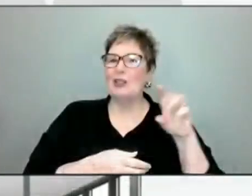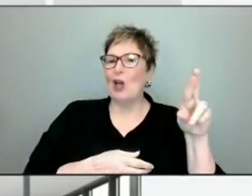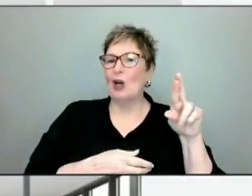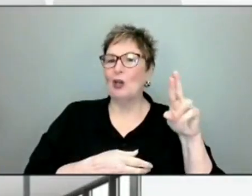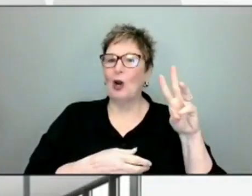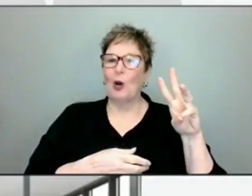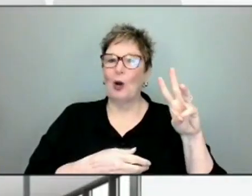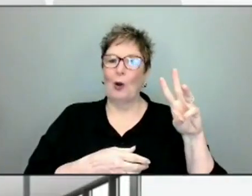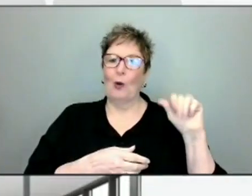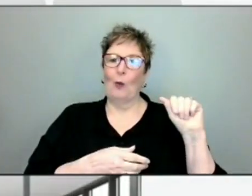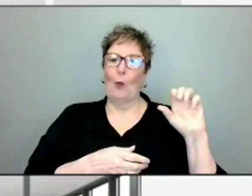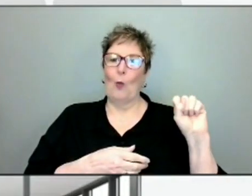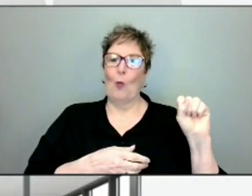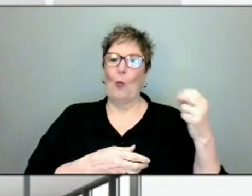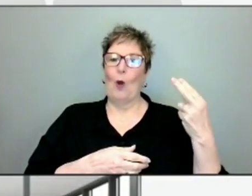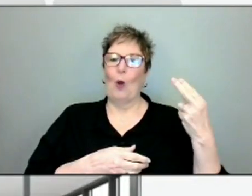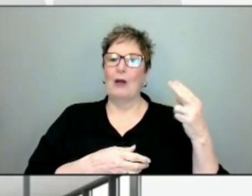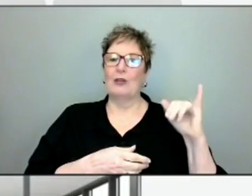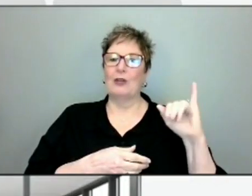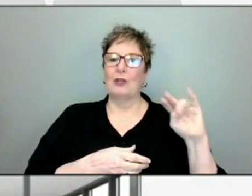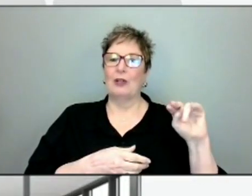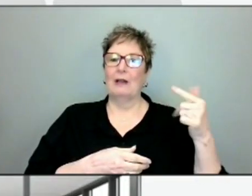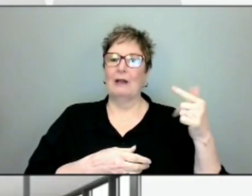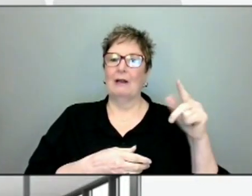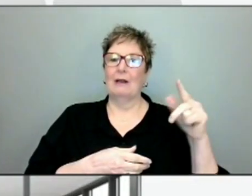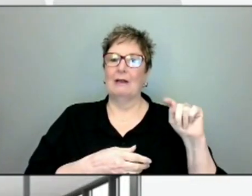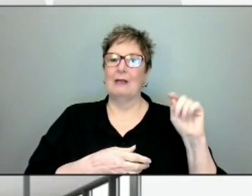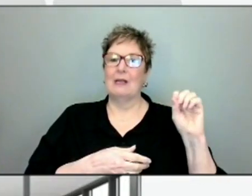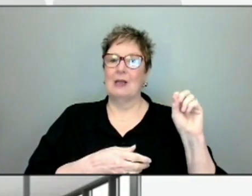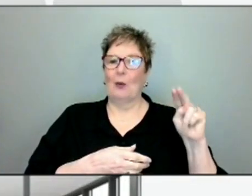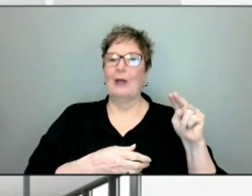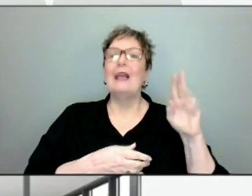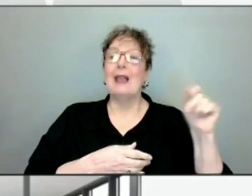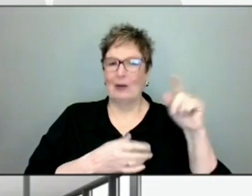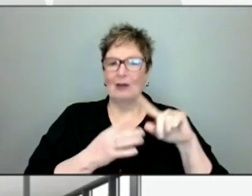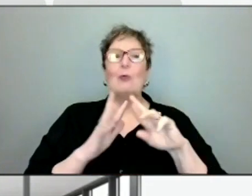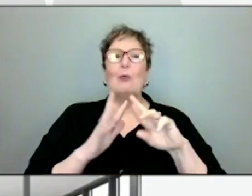was going to kick us off so I see that he's on now.